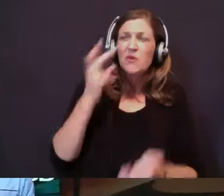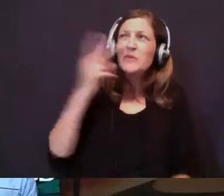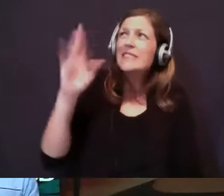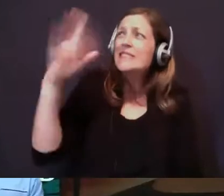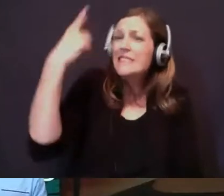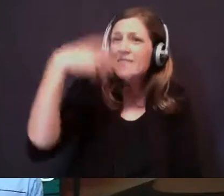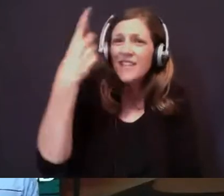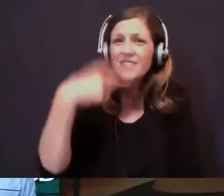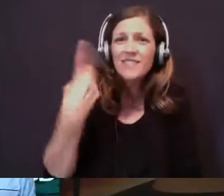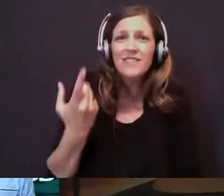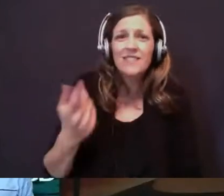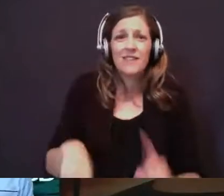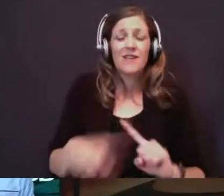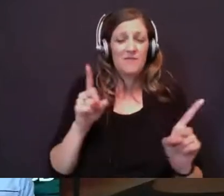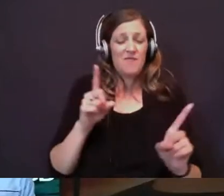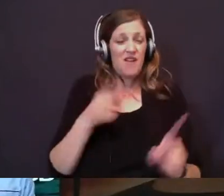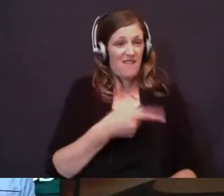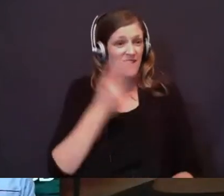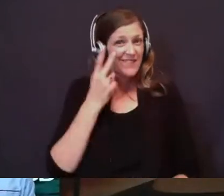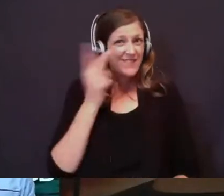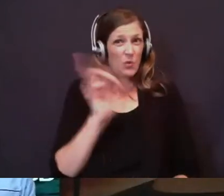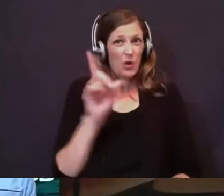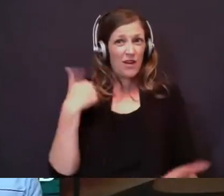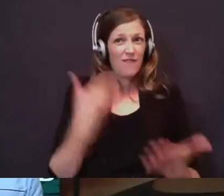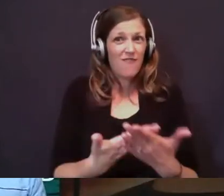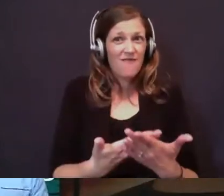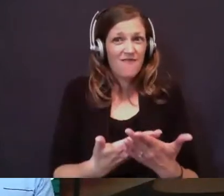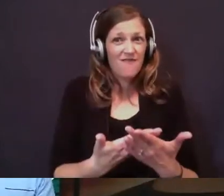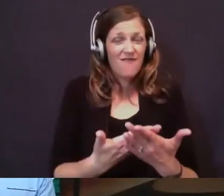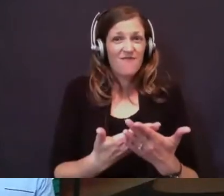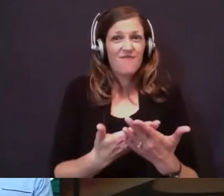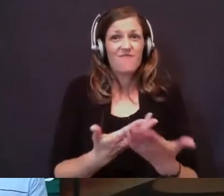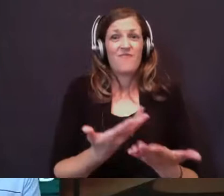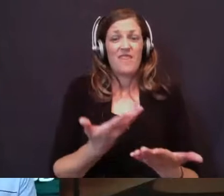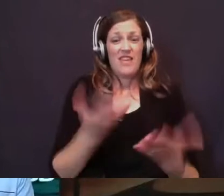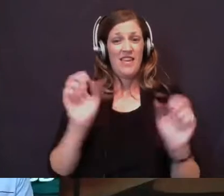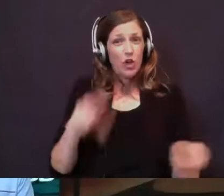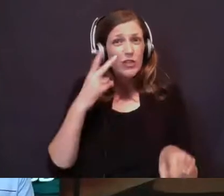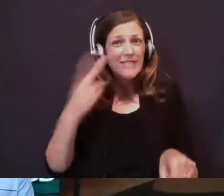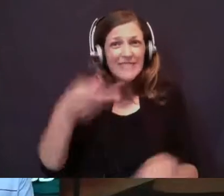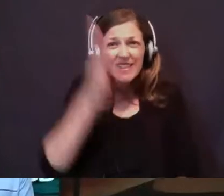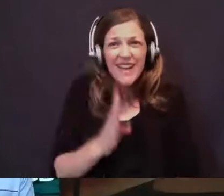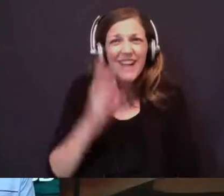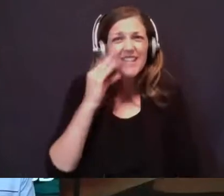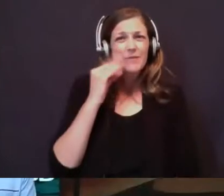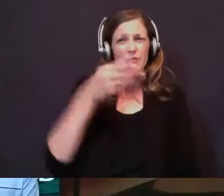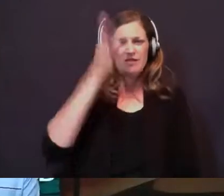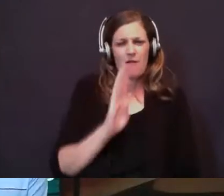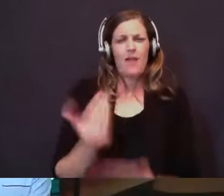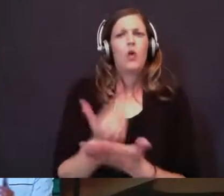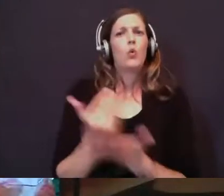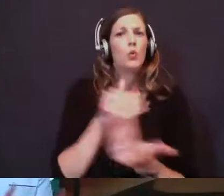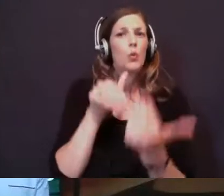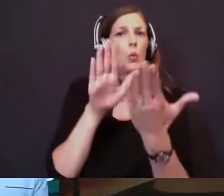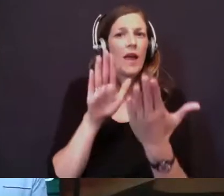But look where that brought Elijah. That brought him to see God and experience God in a new way. Not